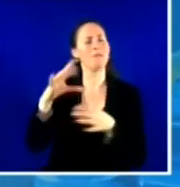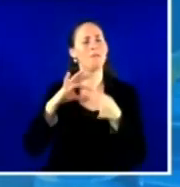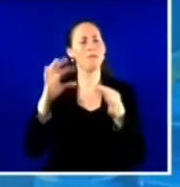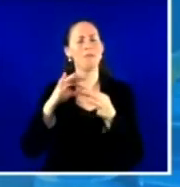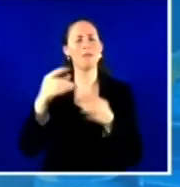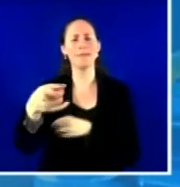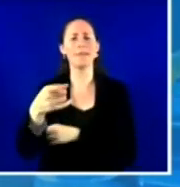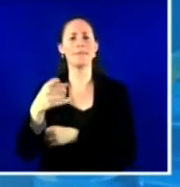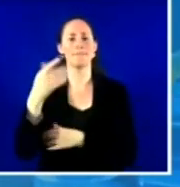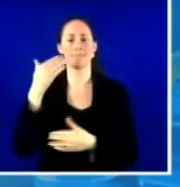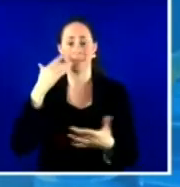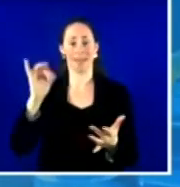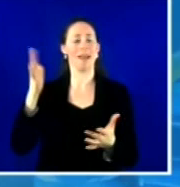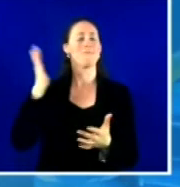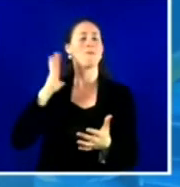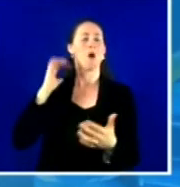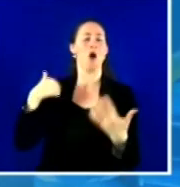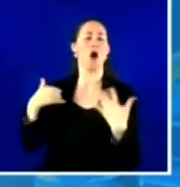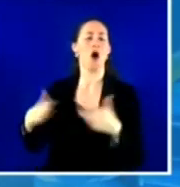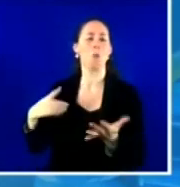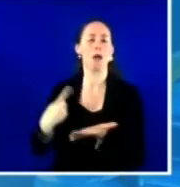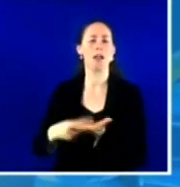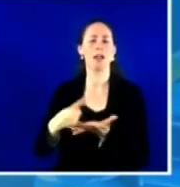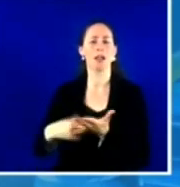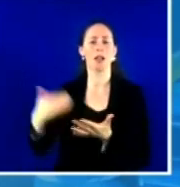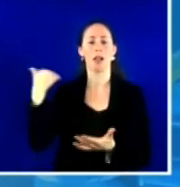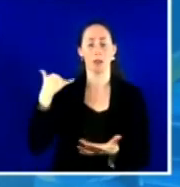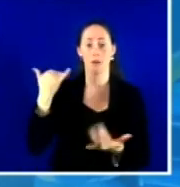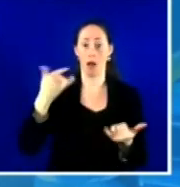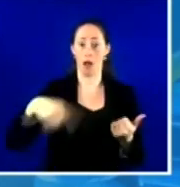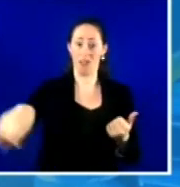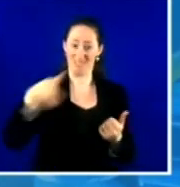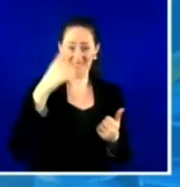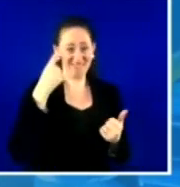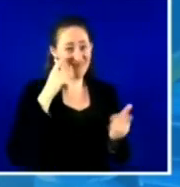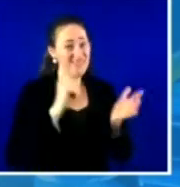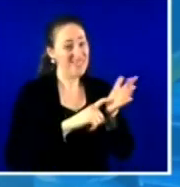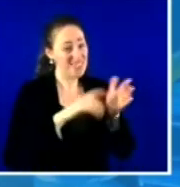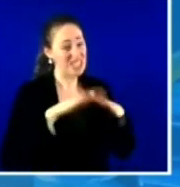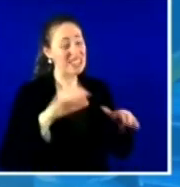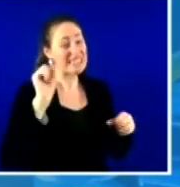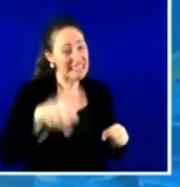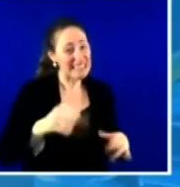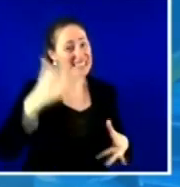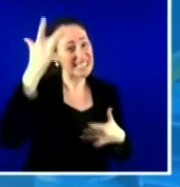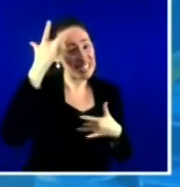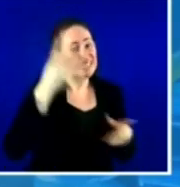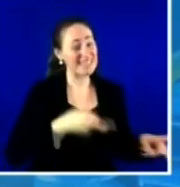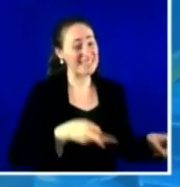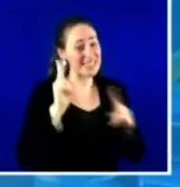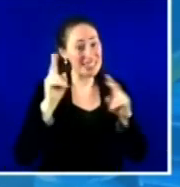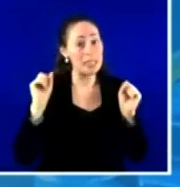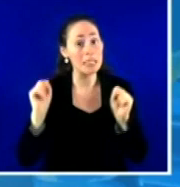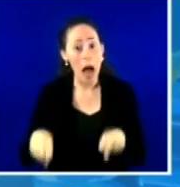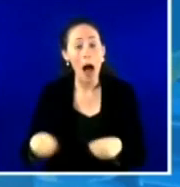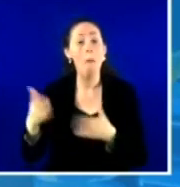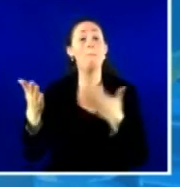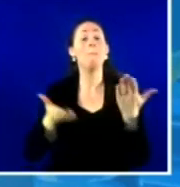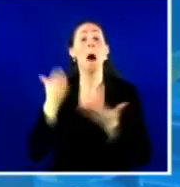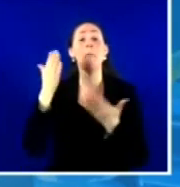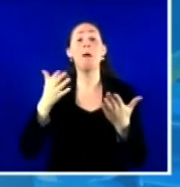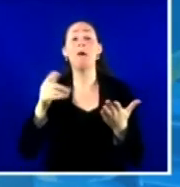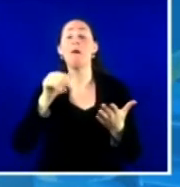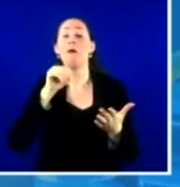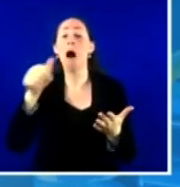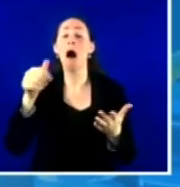get, children can get seriously ill, even though the, the incidence of that occurring compared to the elderly,